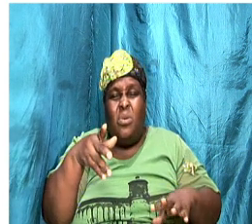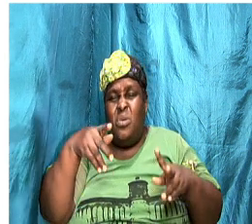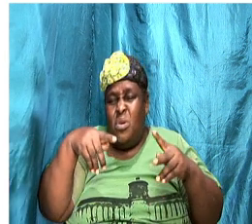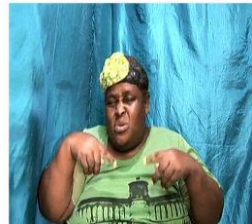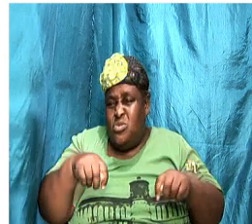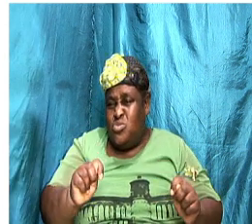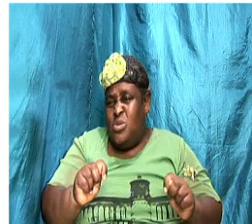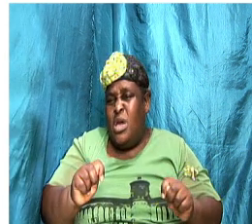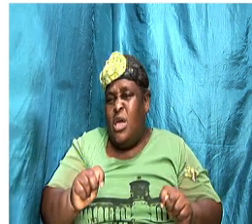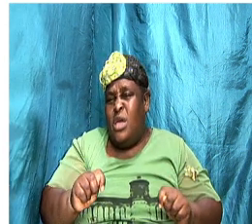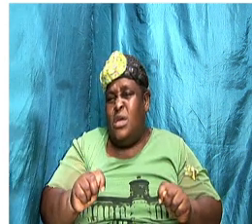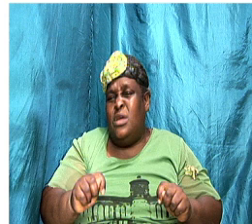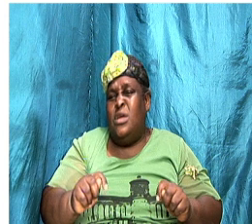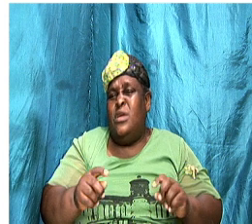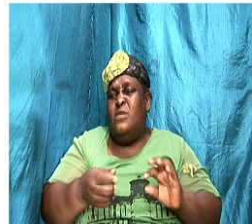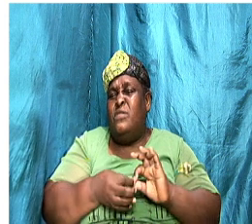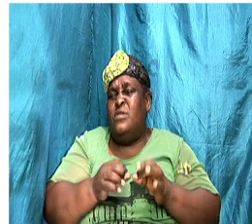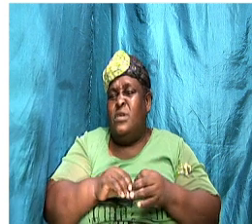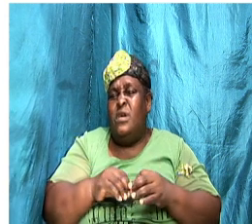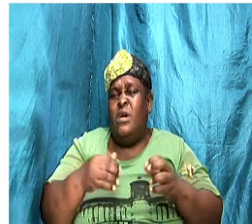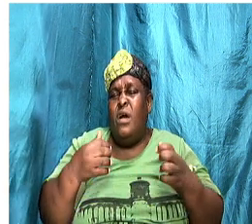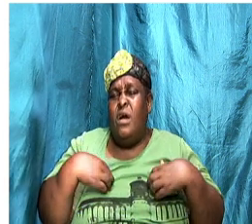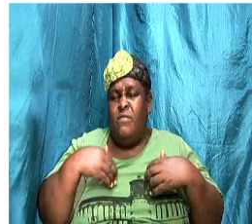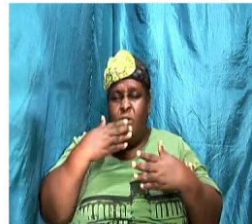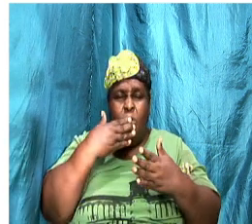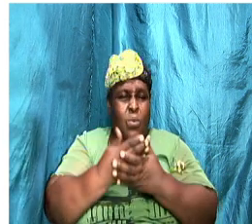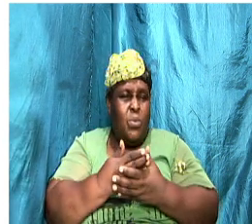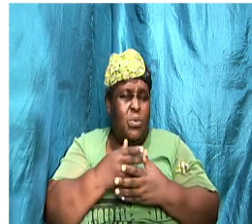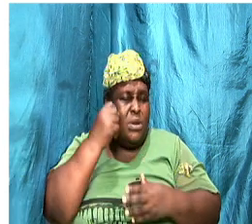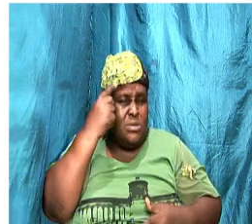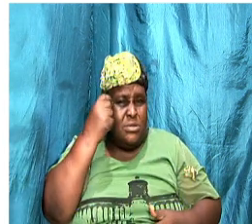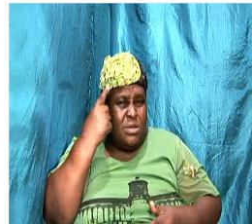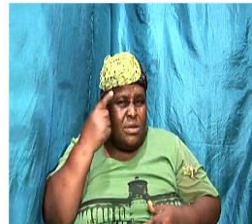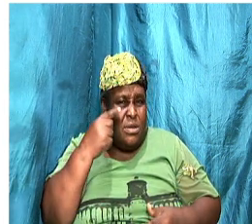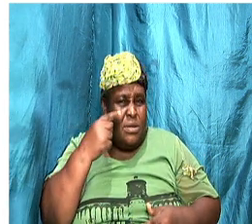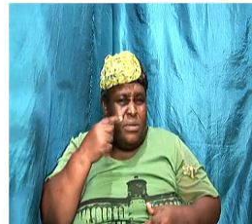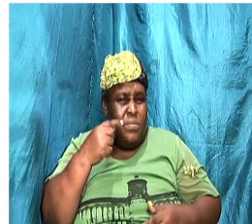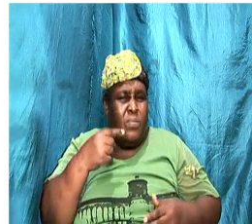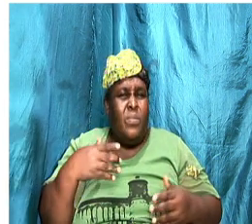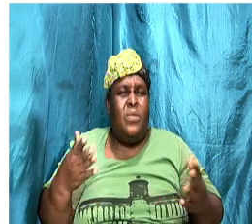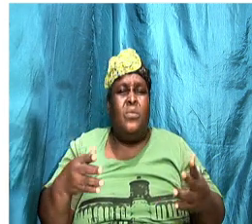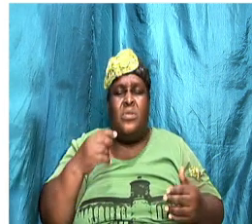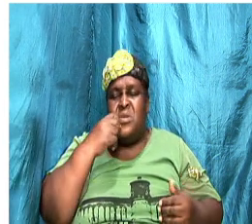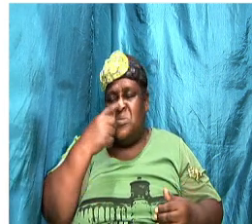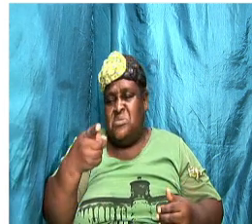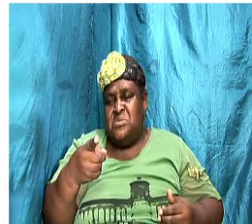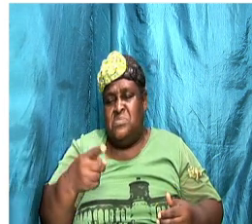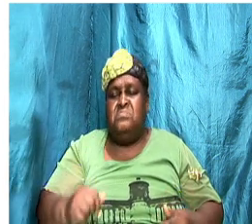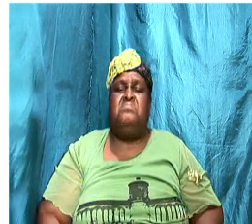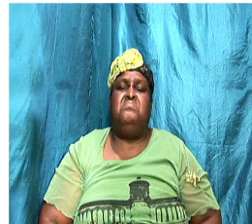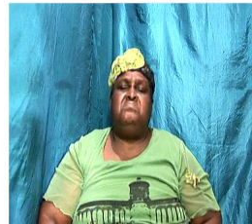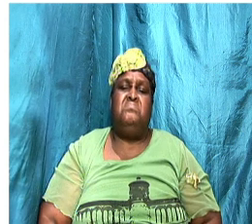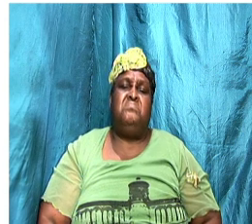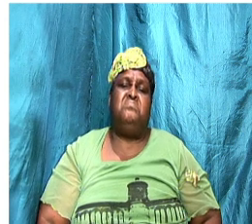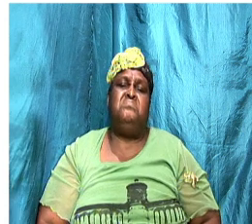work out or you are trying to get a good understanding of what it is that they are saying. Point D